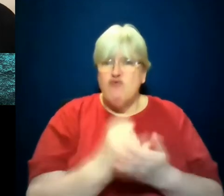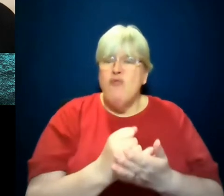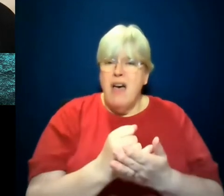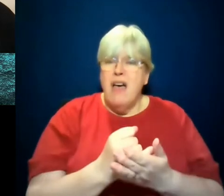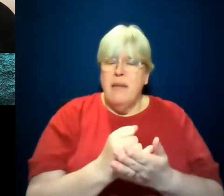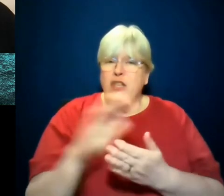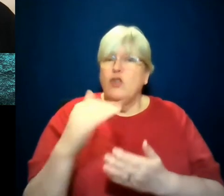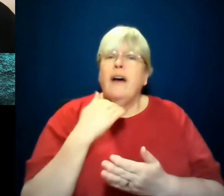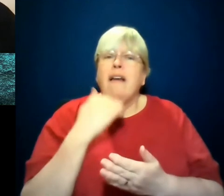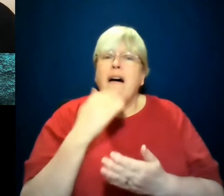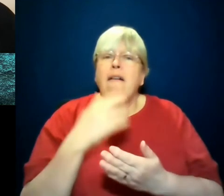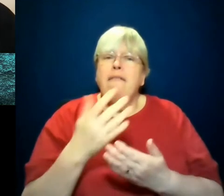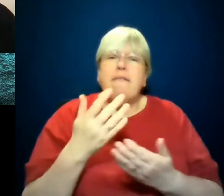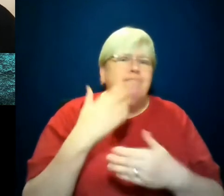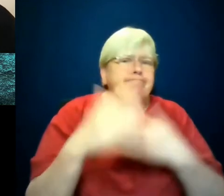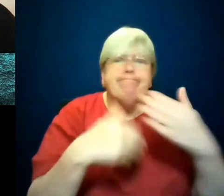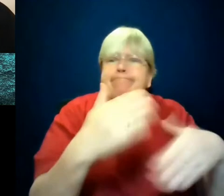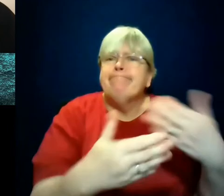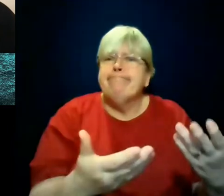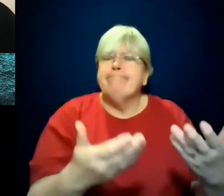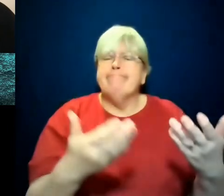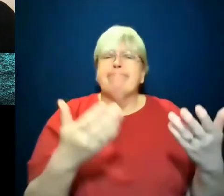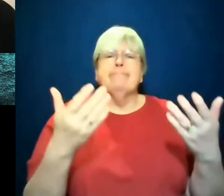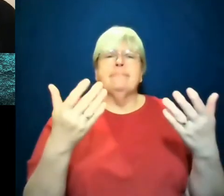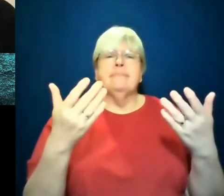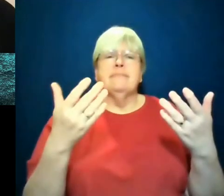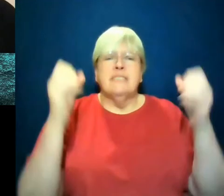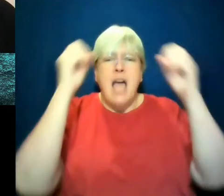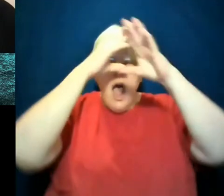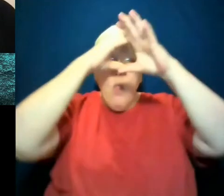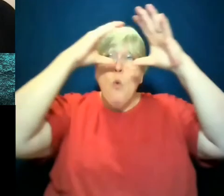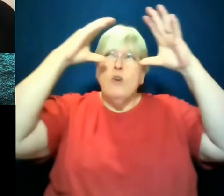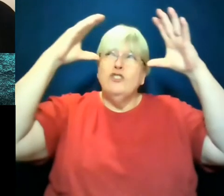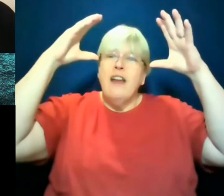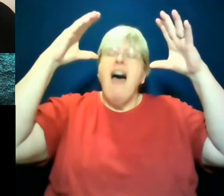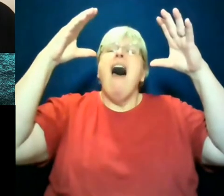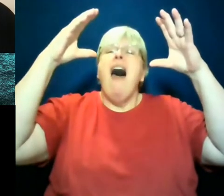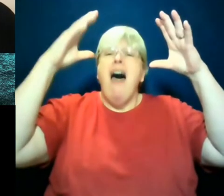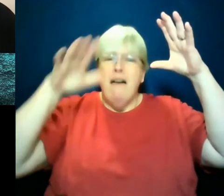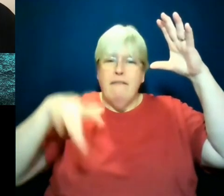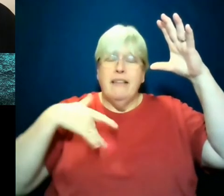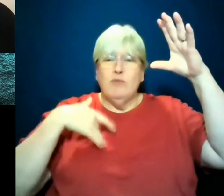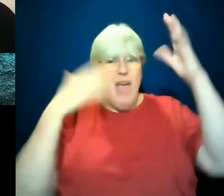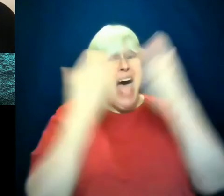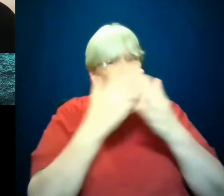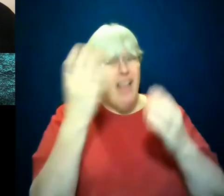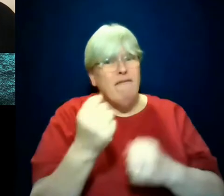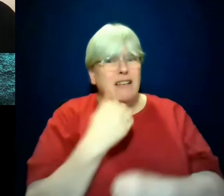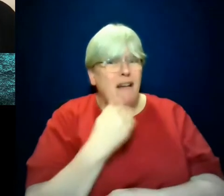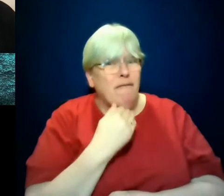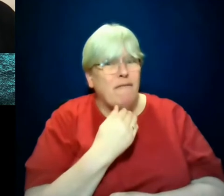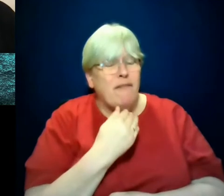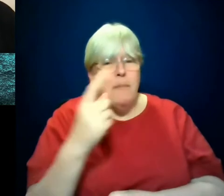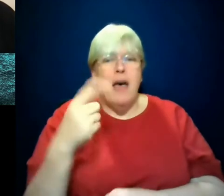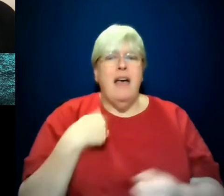food, the illusion of scarcity, because there actually is enough. This is a quite plentiful,